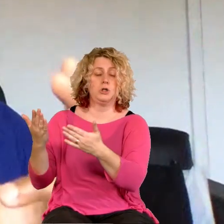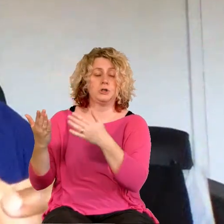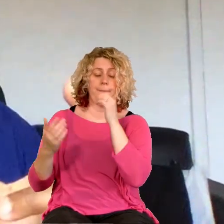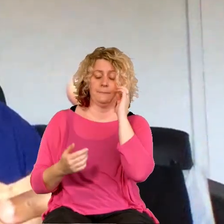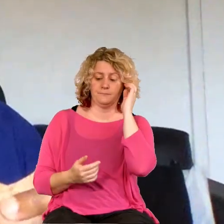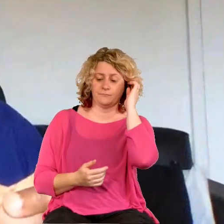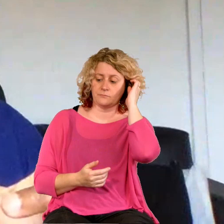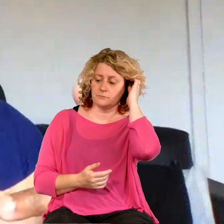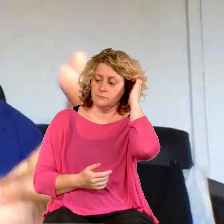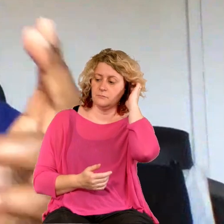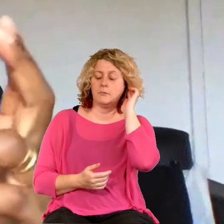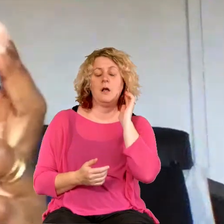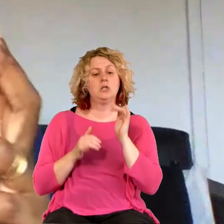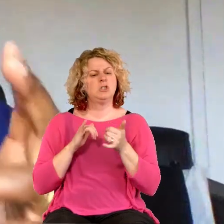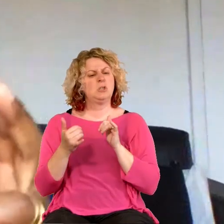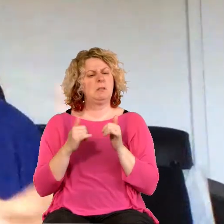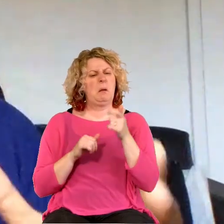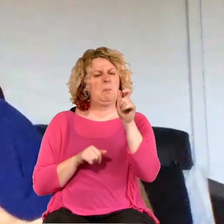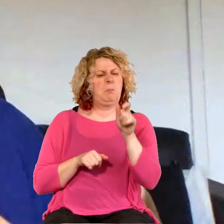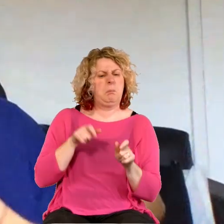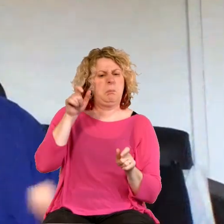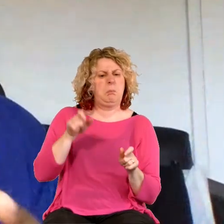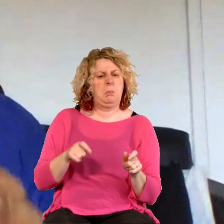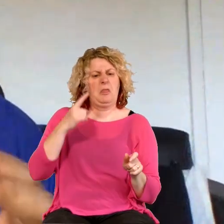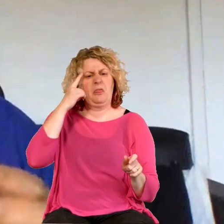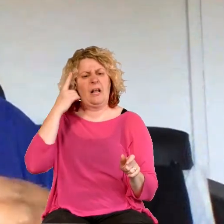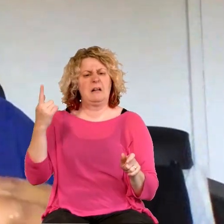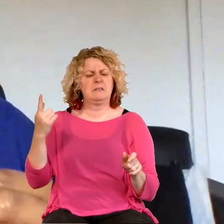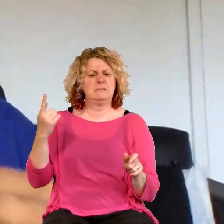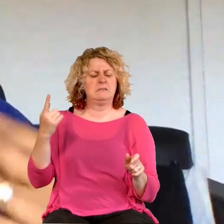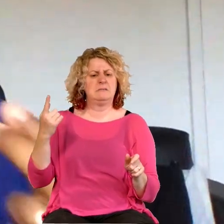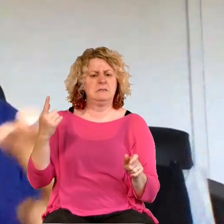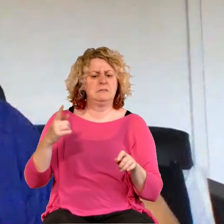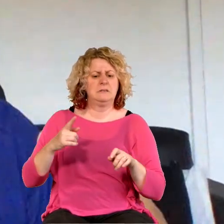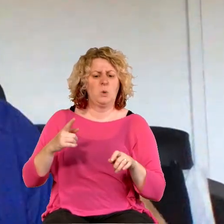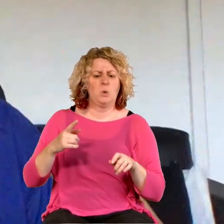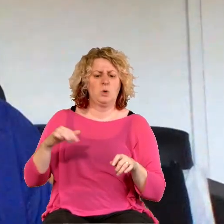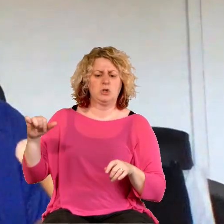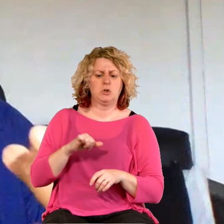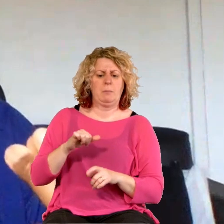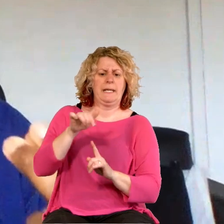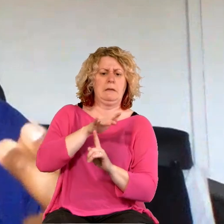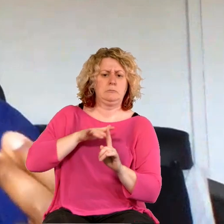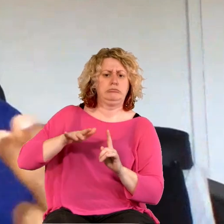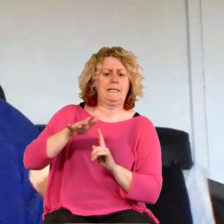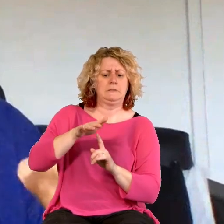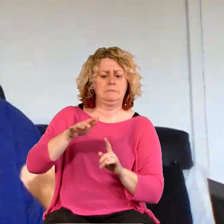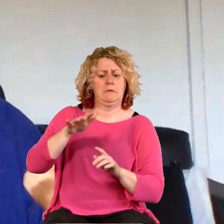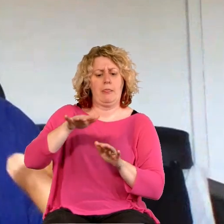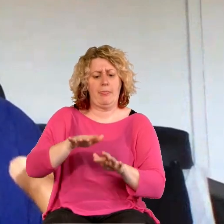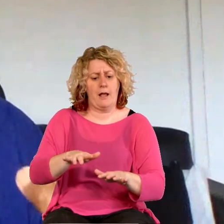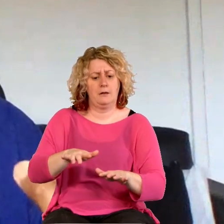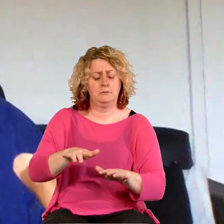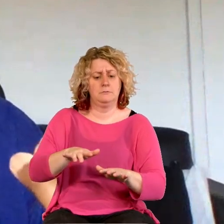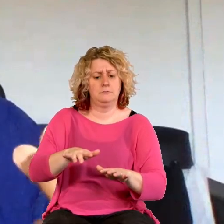confused by the difference of proximity and presence. You can have somebody in your life who is a very present